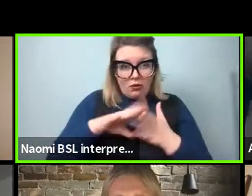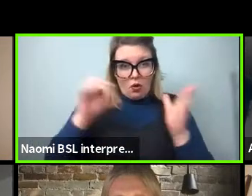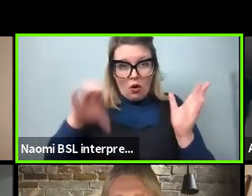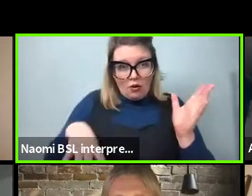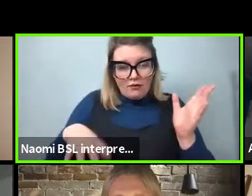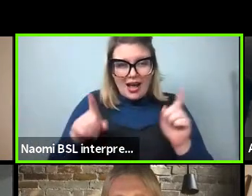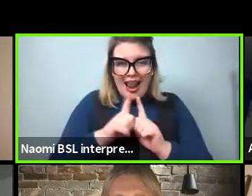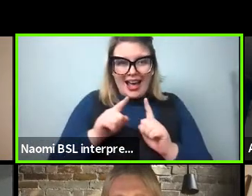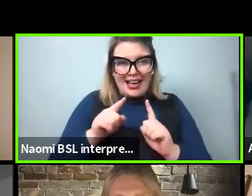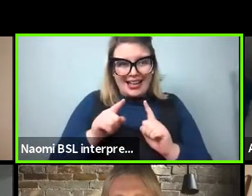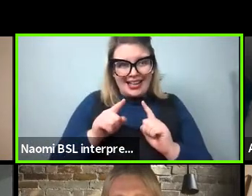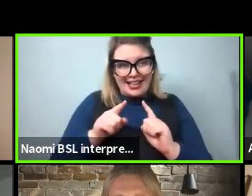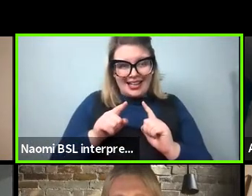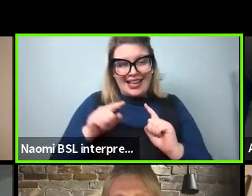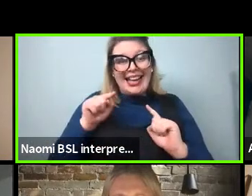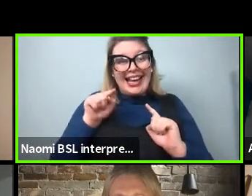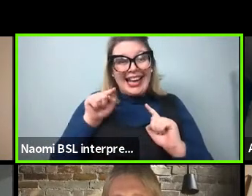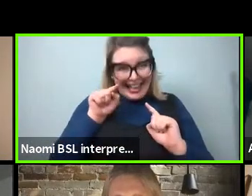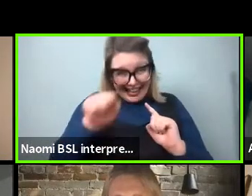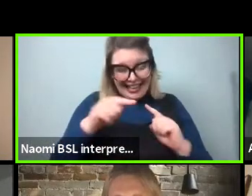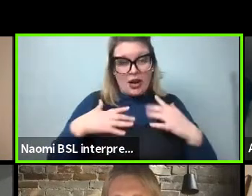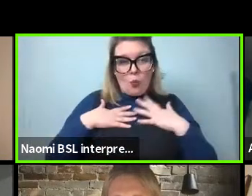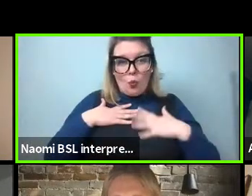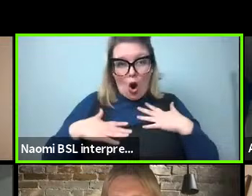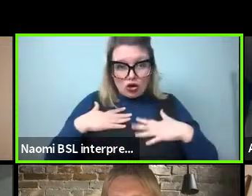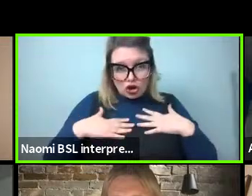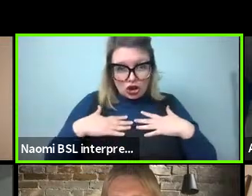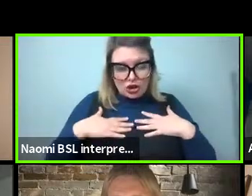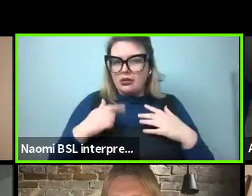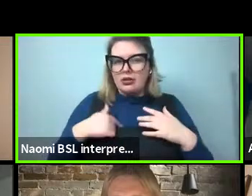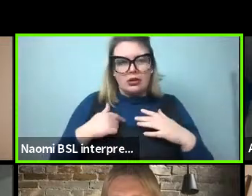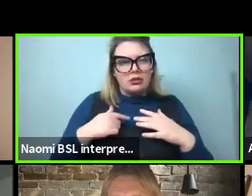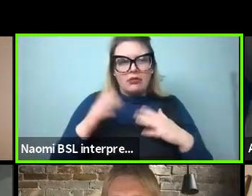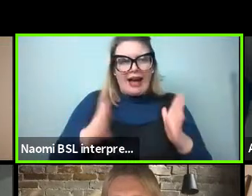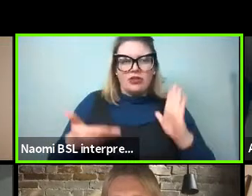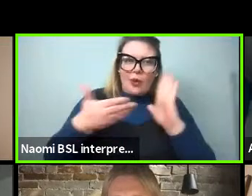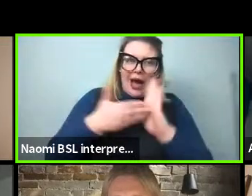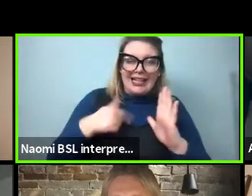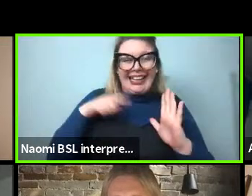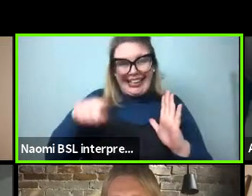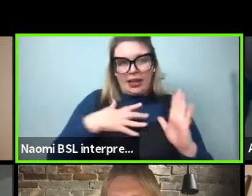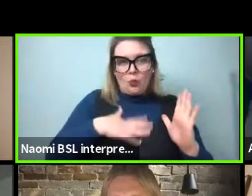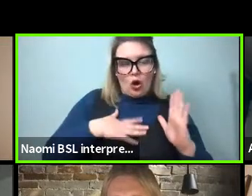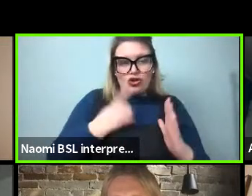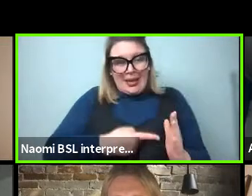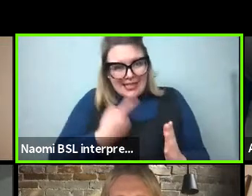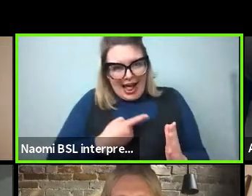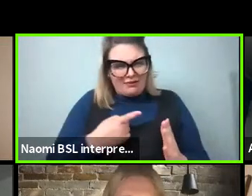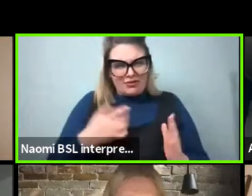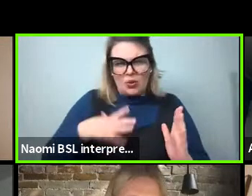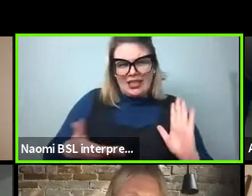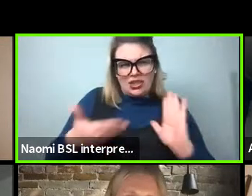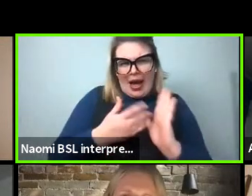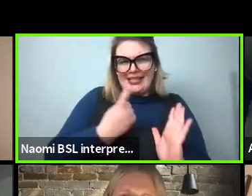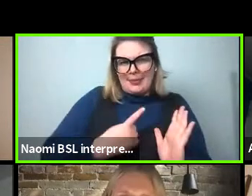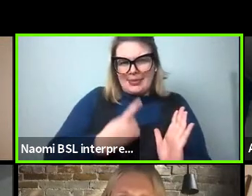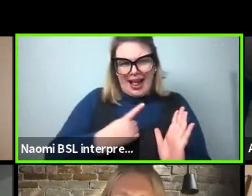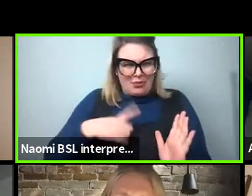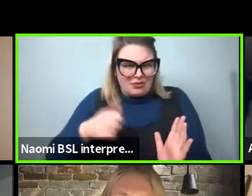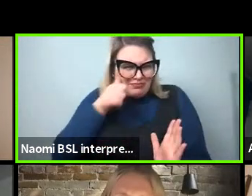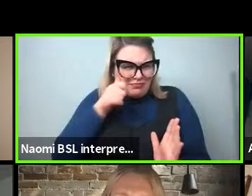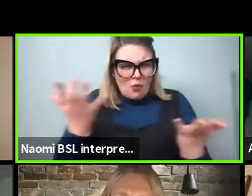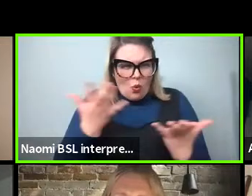he washed, you don't have to say he washed himself, but if you say, um, if you, if it's not predictable, like